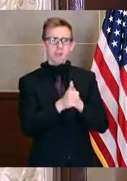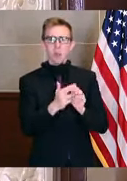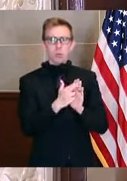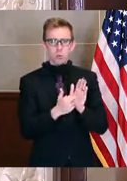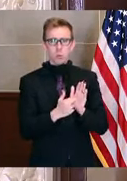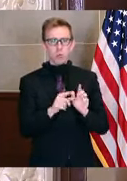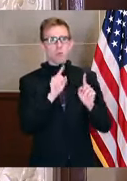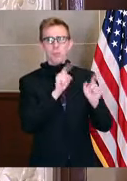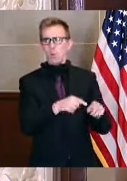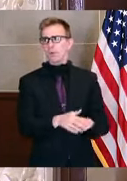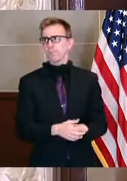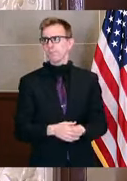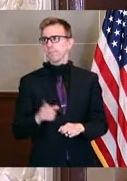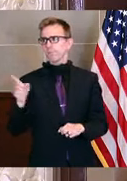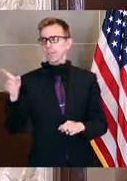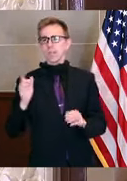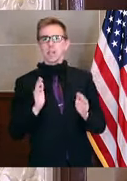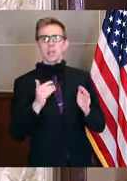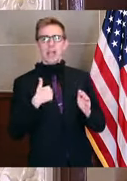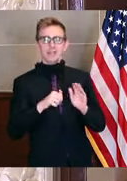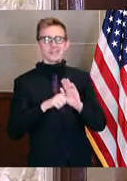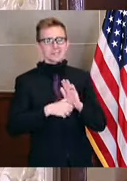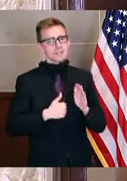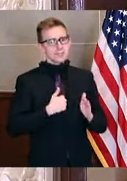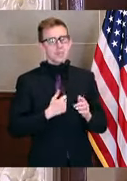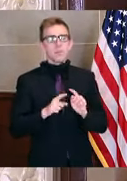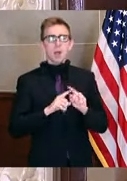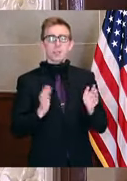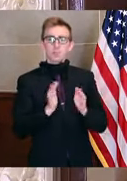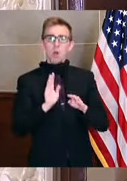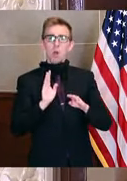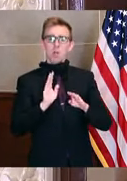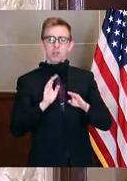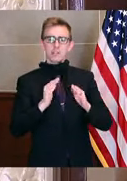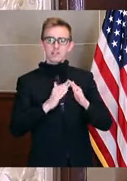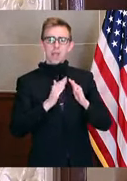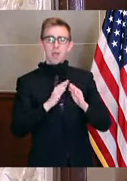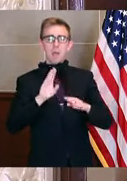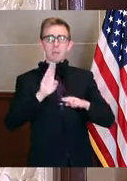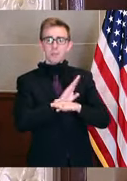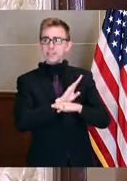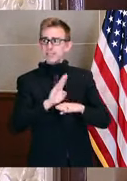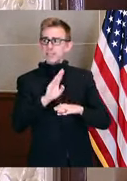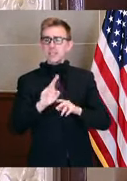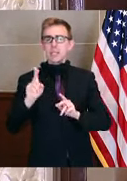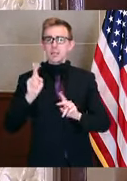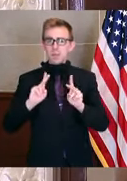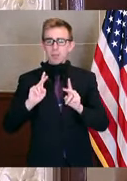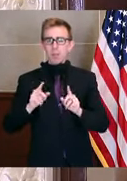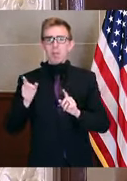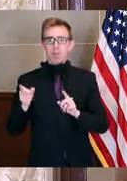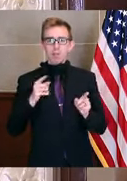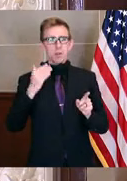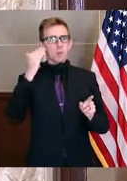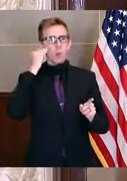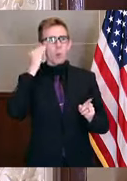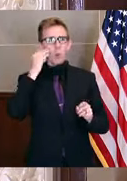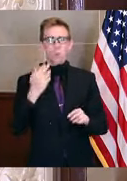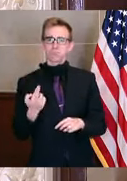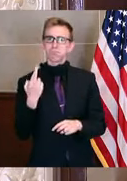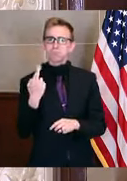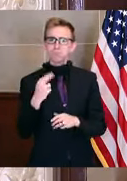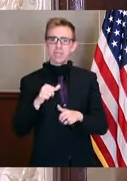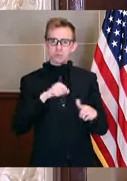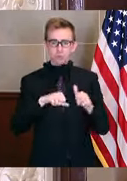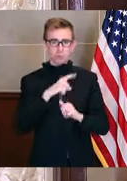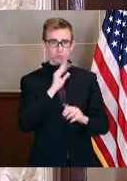a small town, I'd press on this, but on a small town where businesses and everyone are, you know, know each other, do you